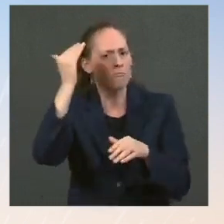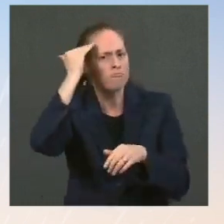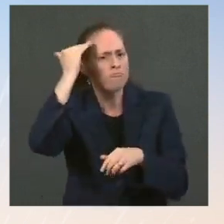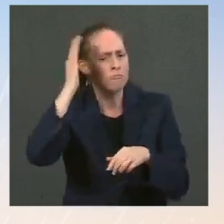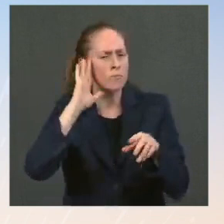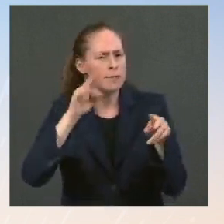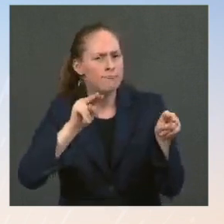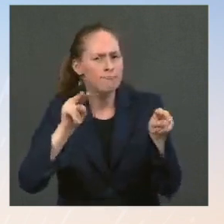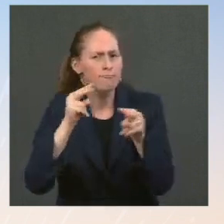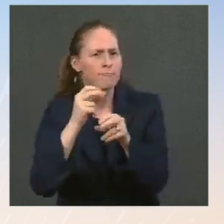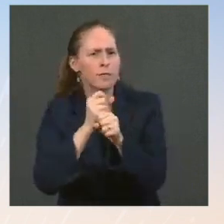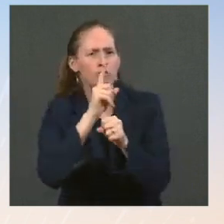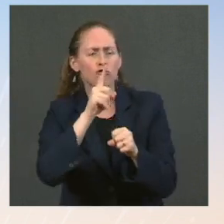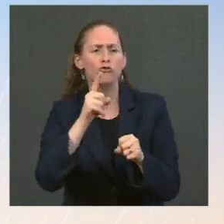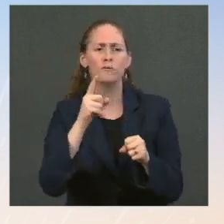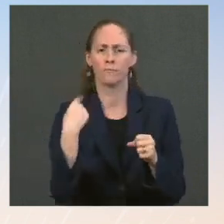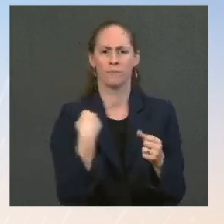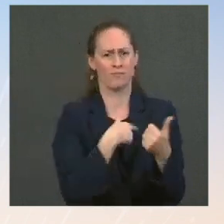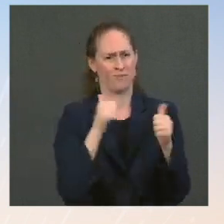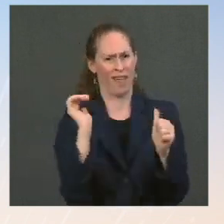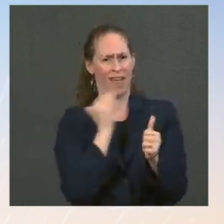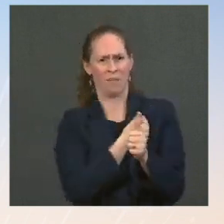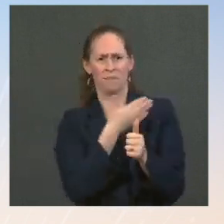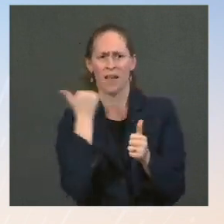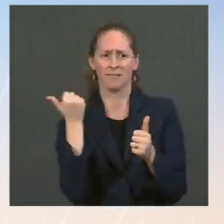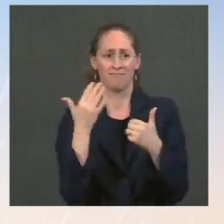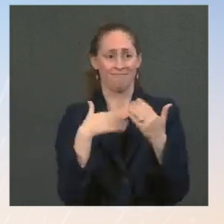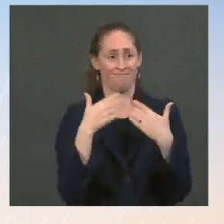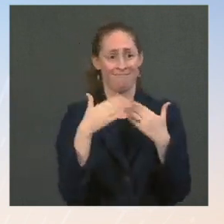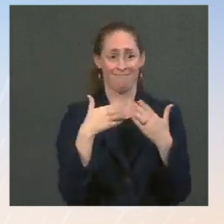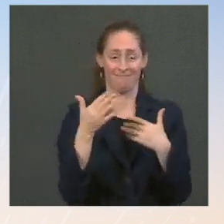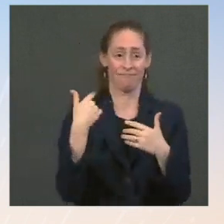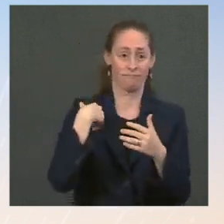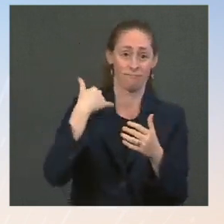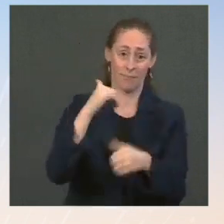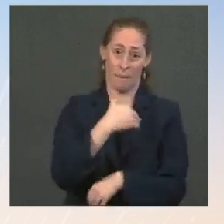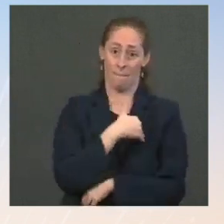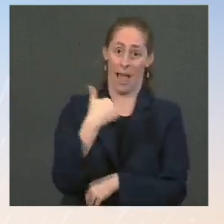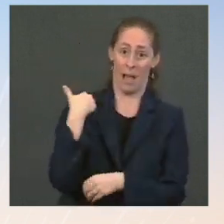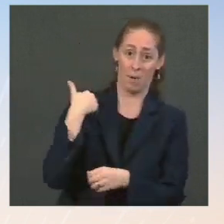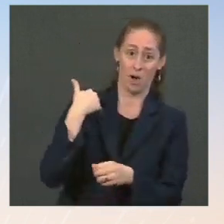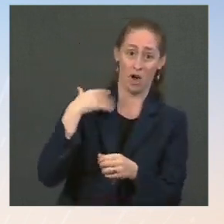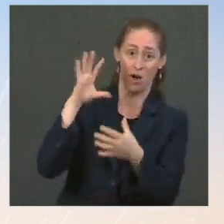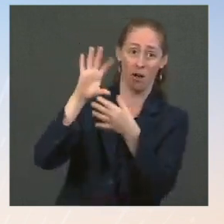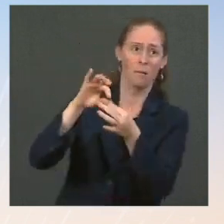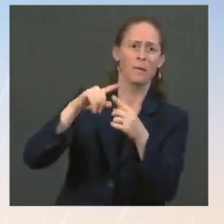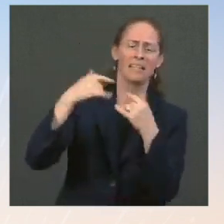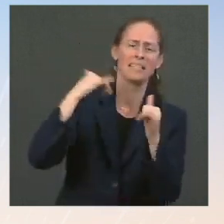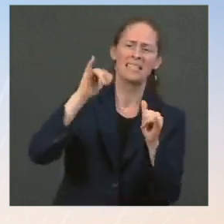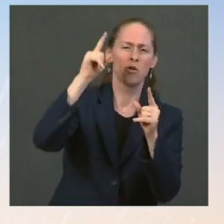every tool at our disposal, even as we're not a member of OPEC, to ensure we can keep gas prices down for the American public. Go ahead.